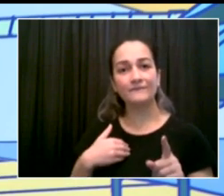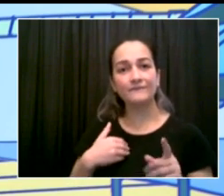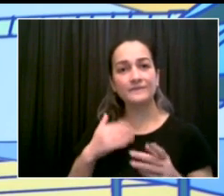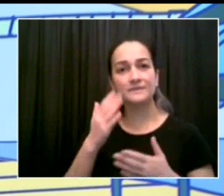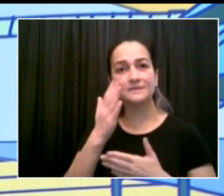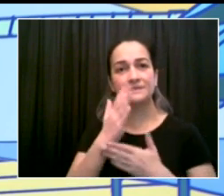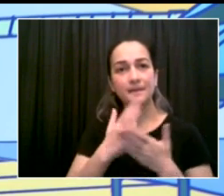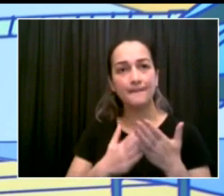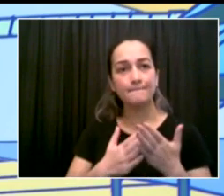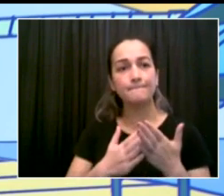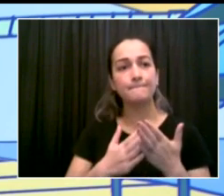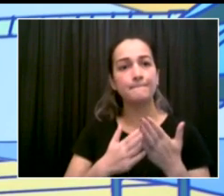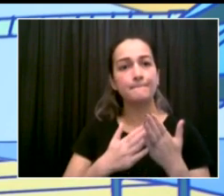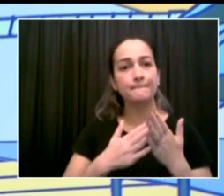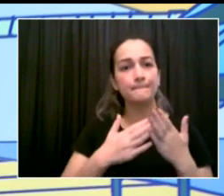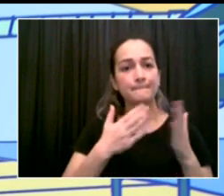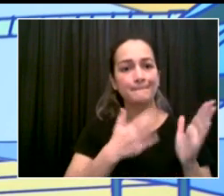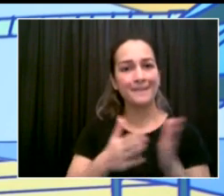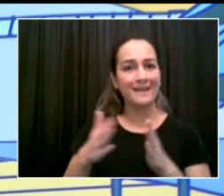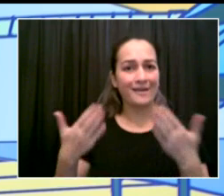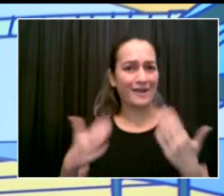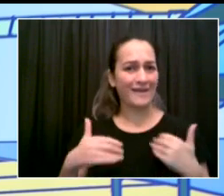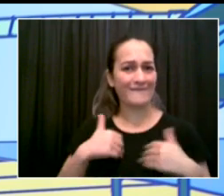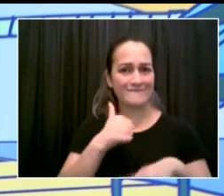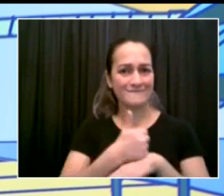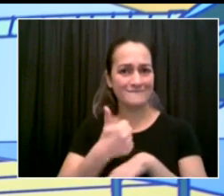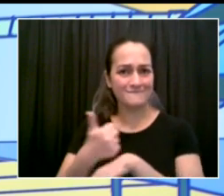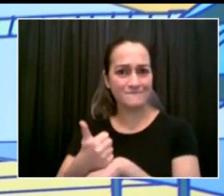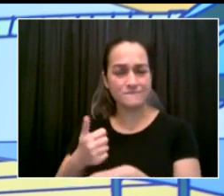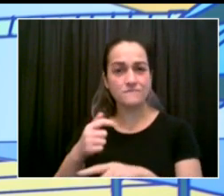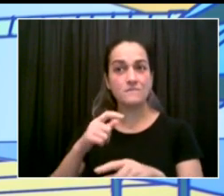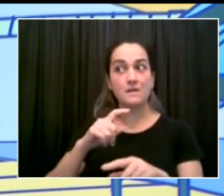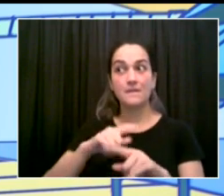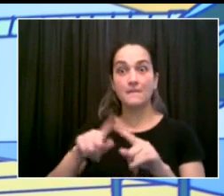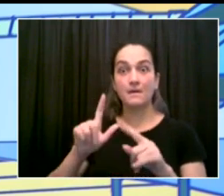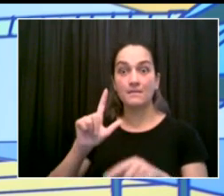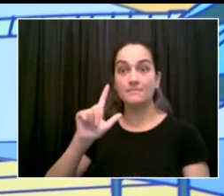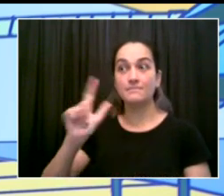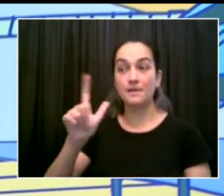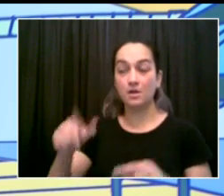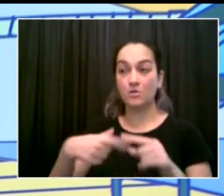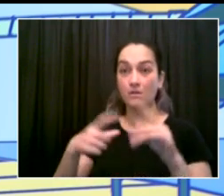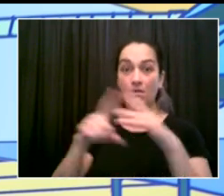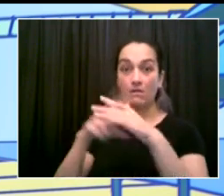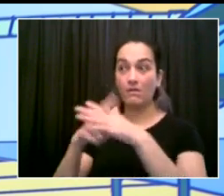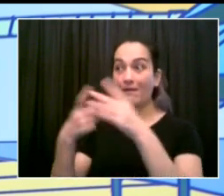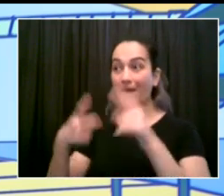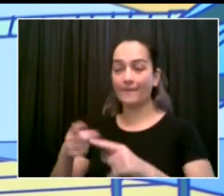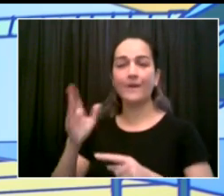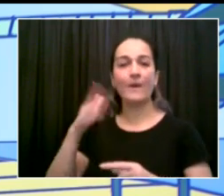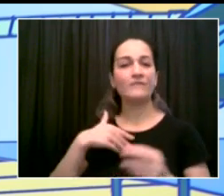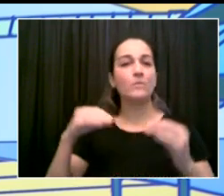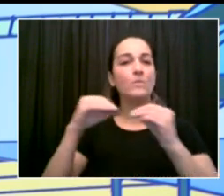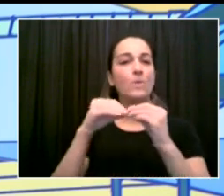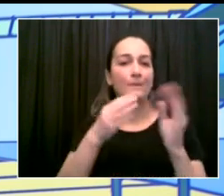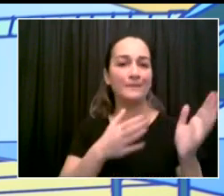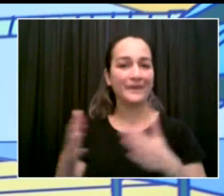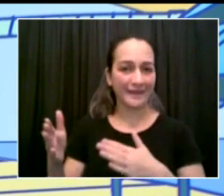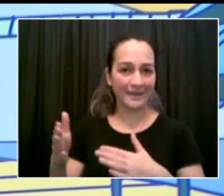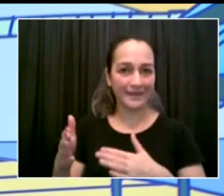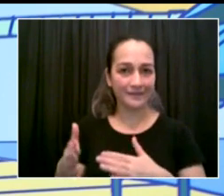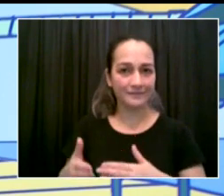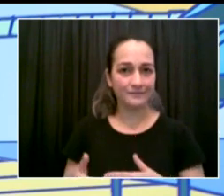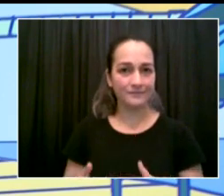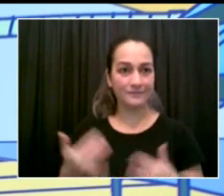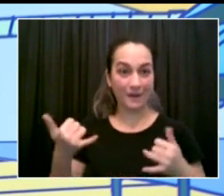and we have time to resolve these issues and then give people a fuller picture. But the most important thing to say is from what we're